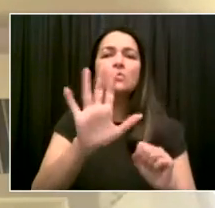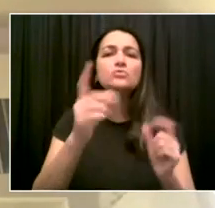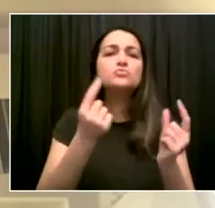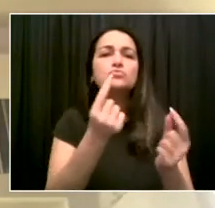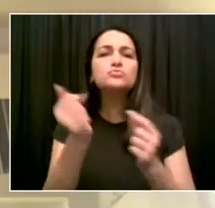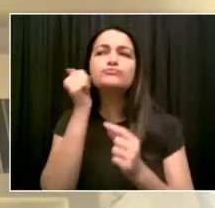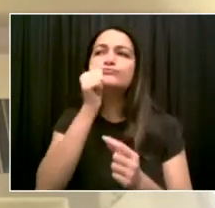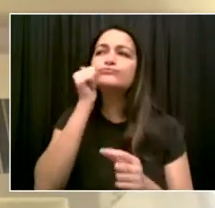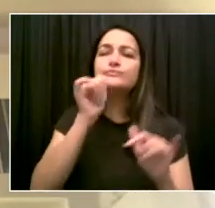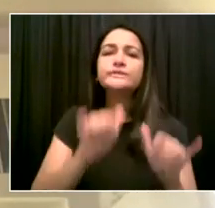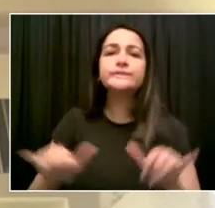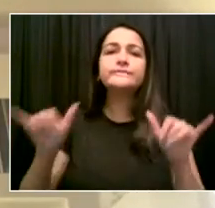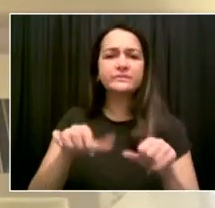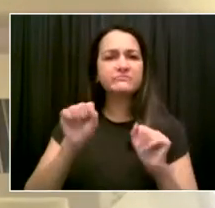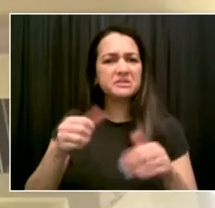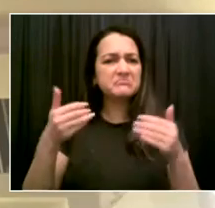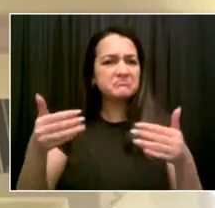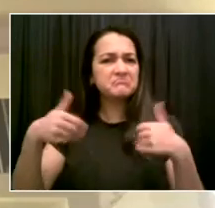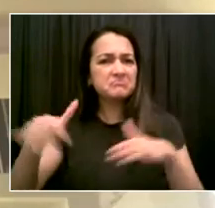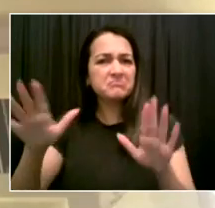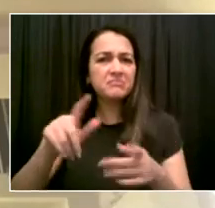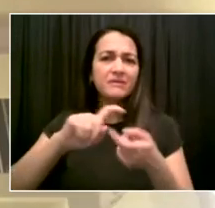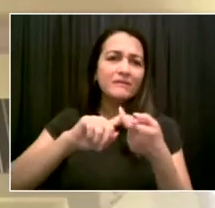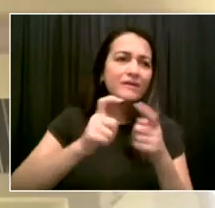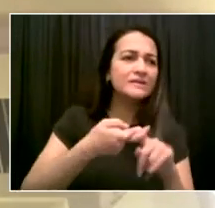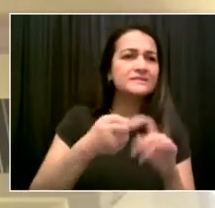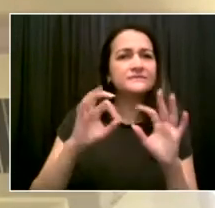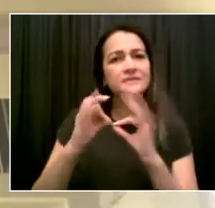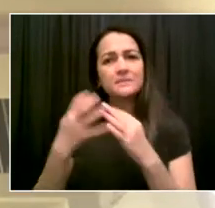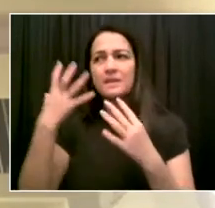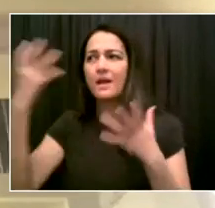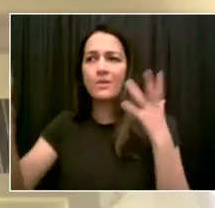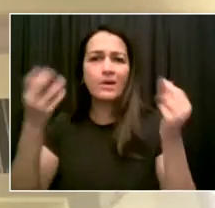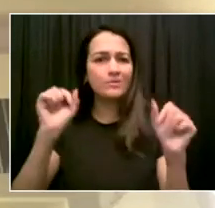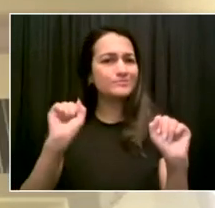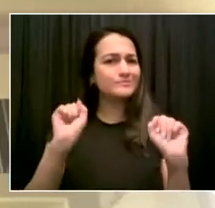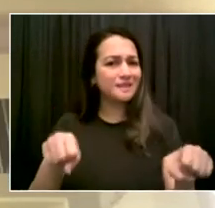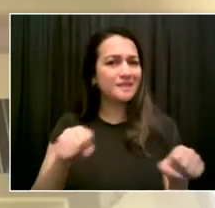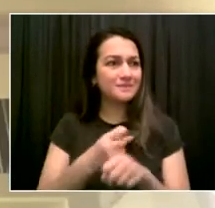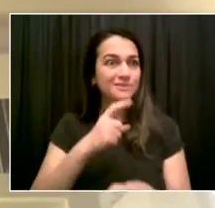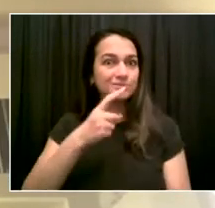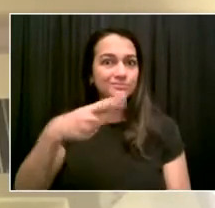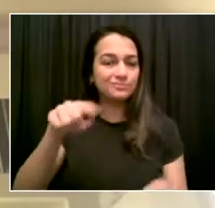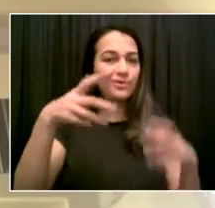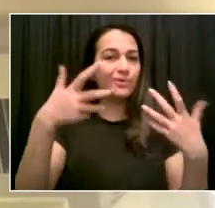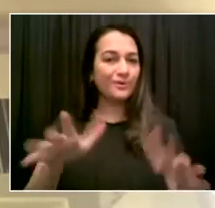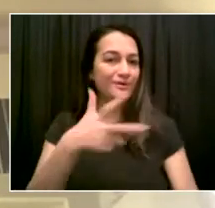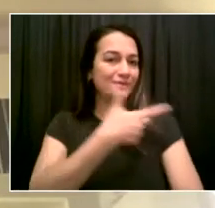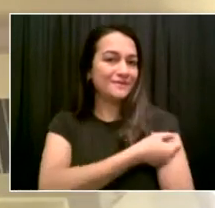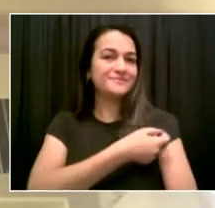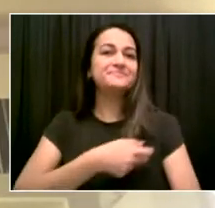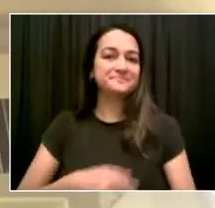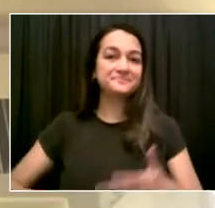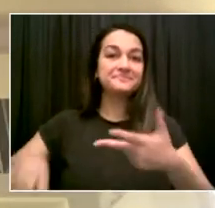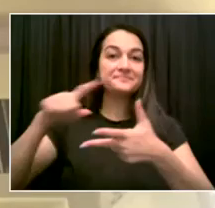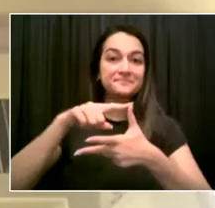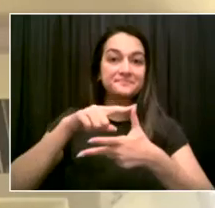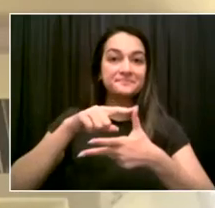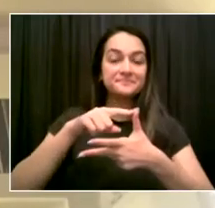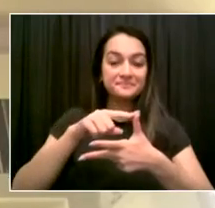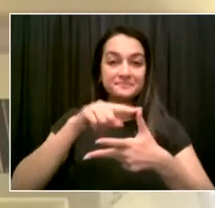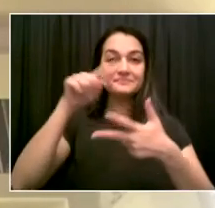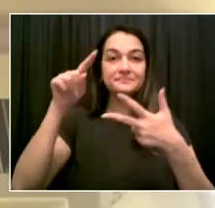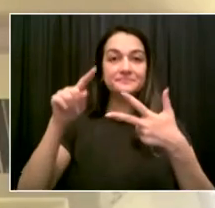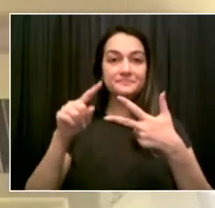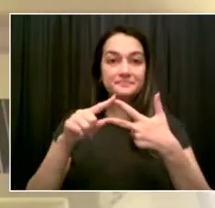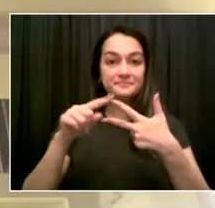friends and activities around New York. Second are people who have chosen not to be vaccinated for one reason or another. And third